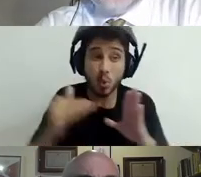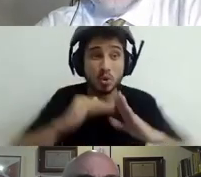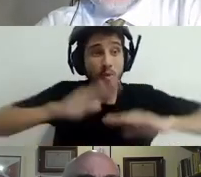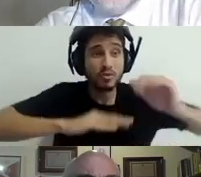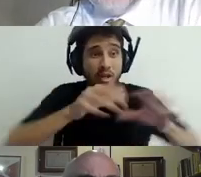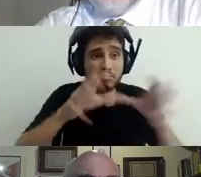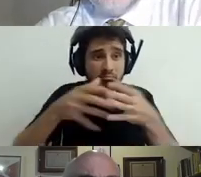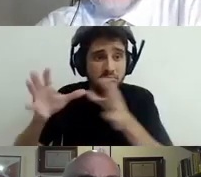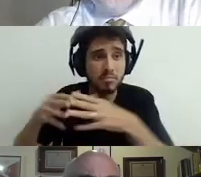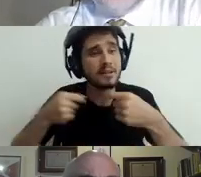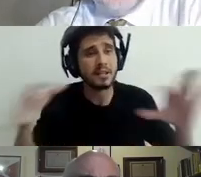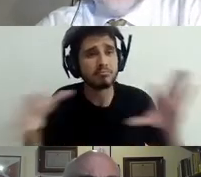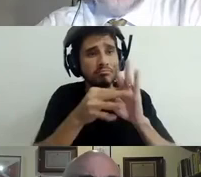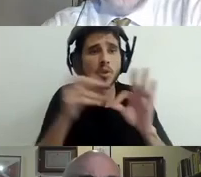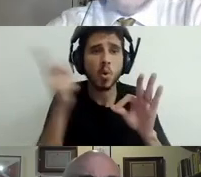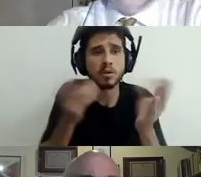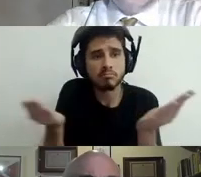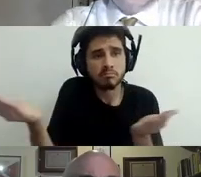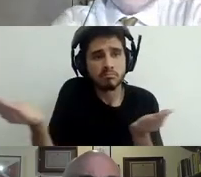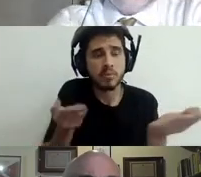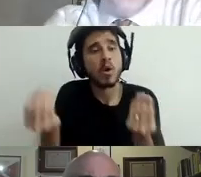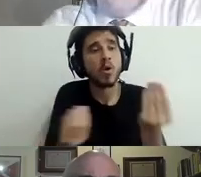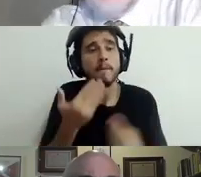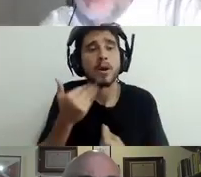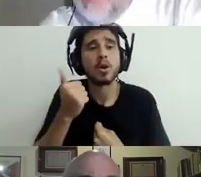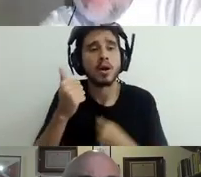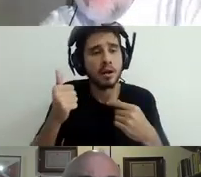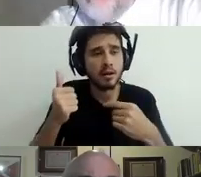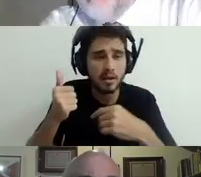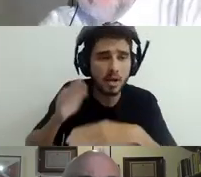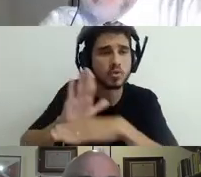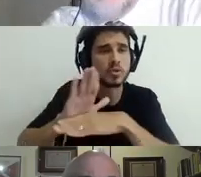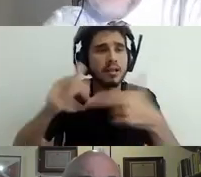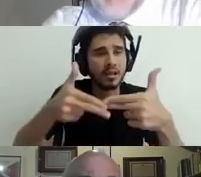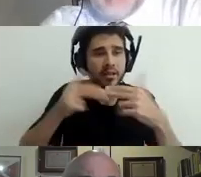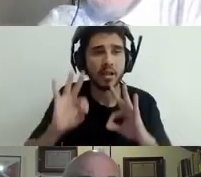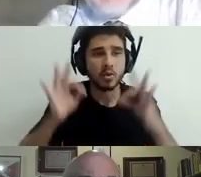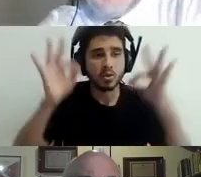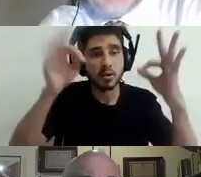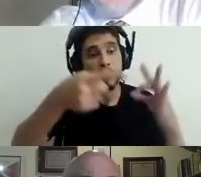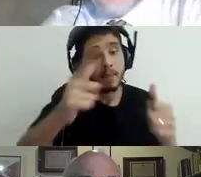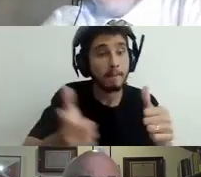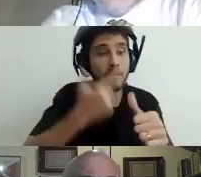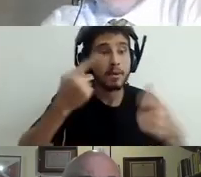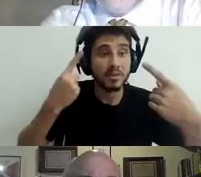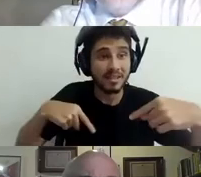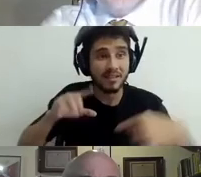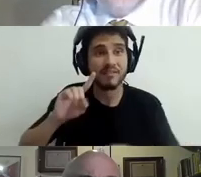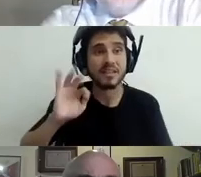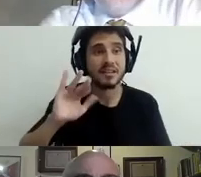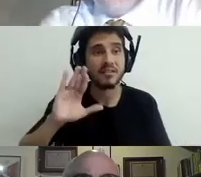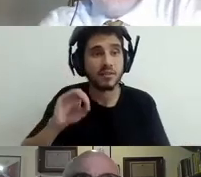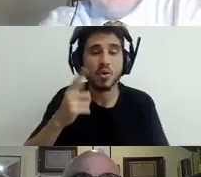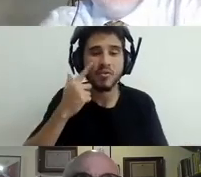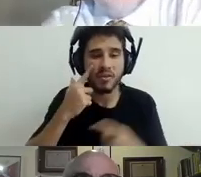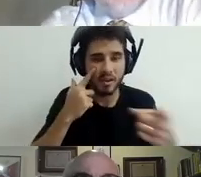educational technology, you see now an enormous explosion of interest in educational technology,